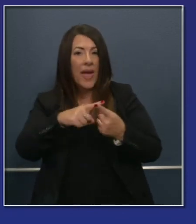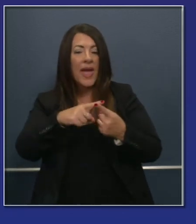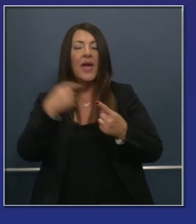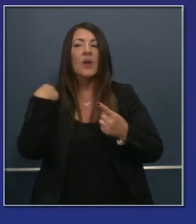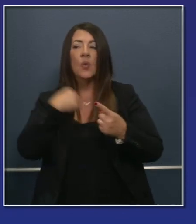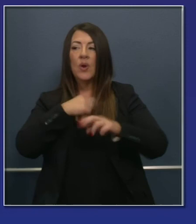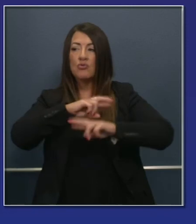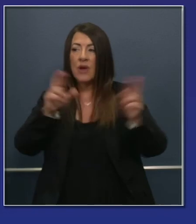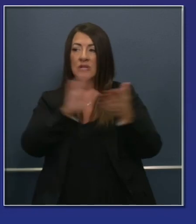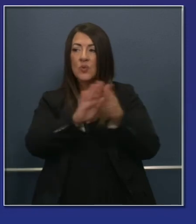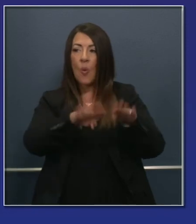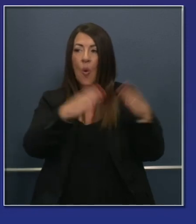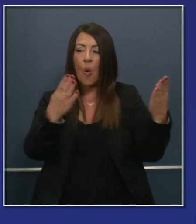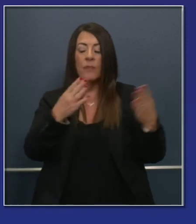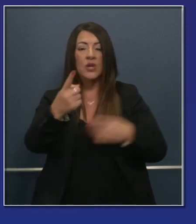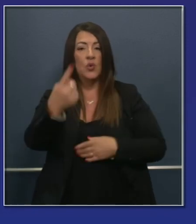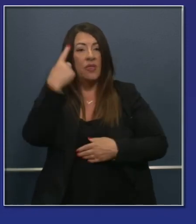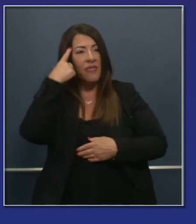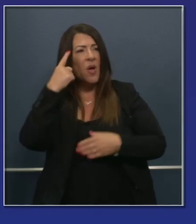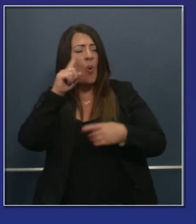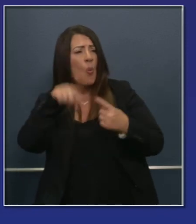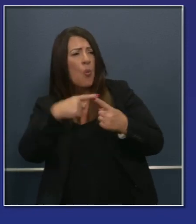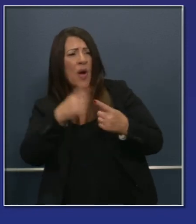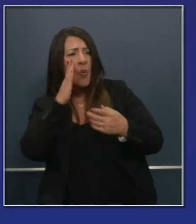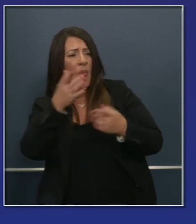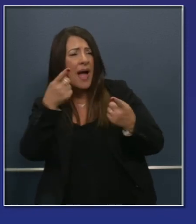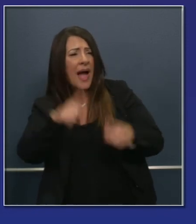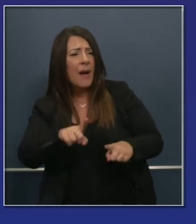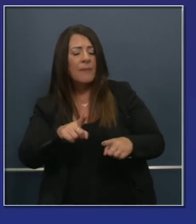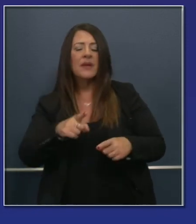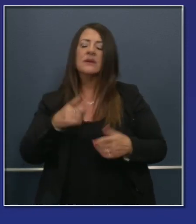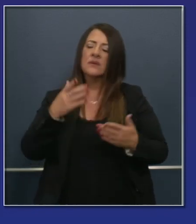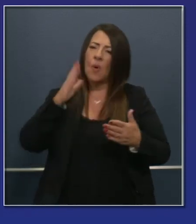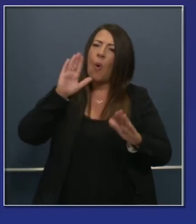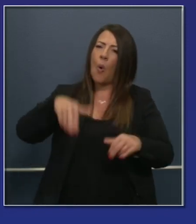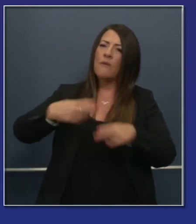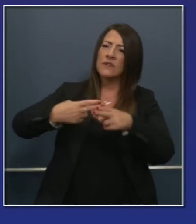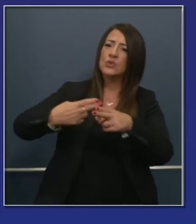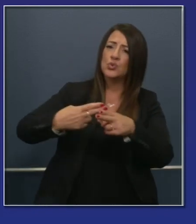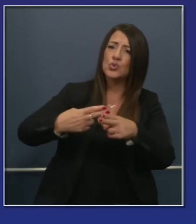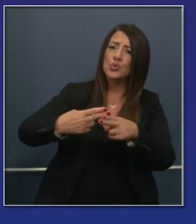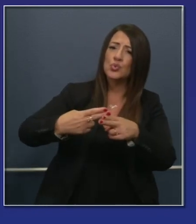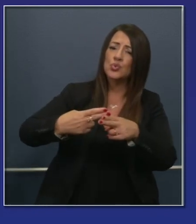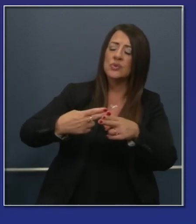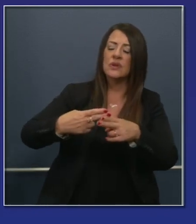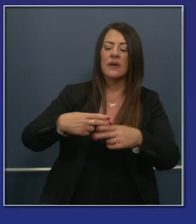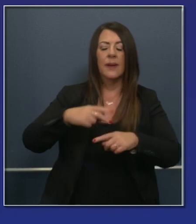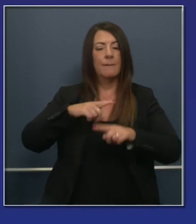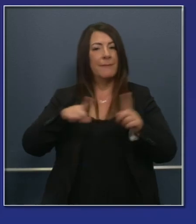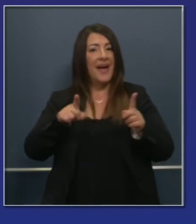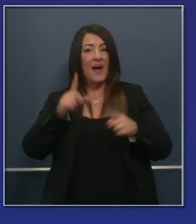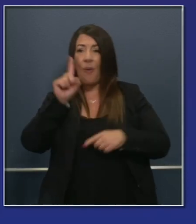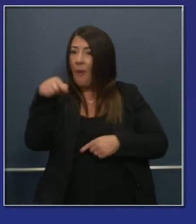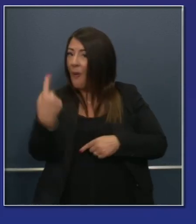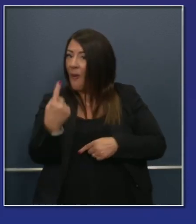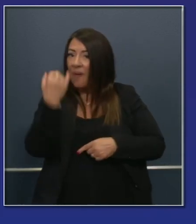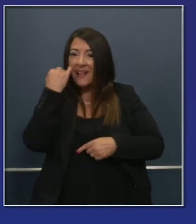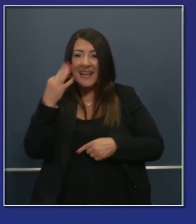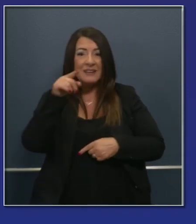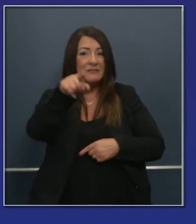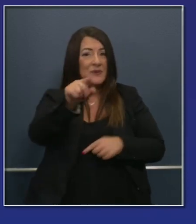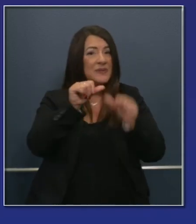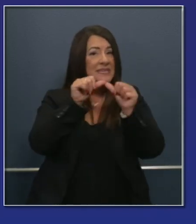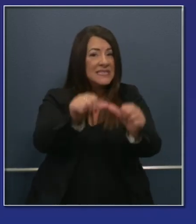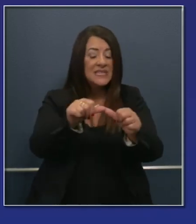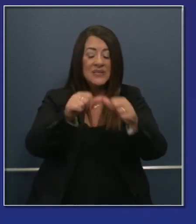That will happen, if you ask when that will happen. Sooner than later, if we continue to wear a mask and continue to take